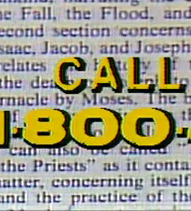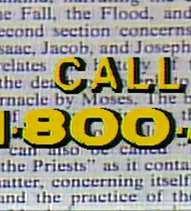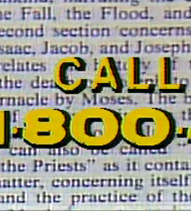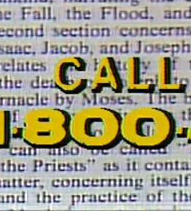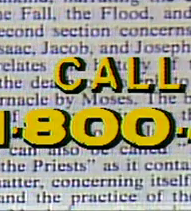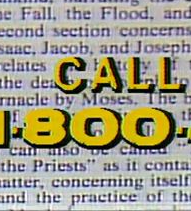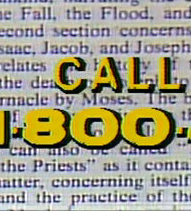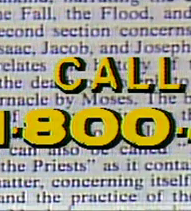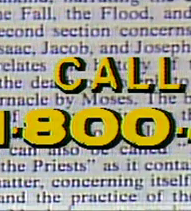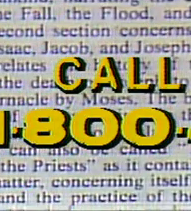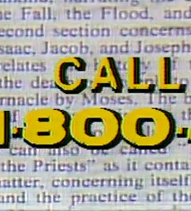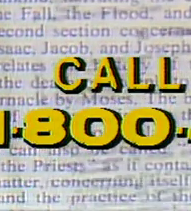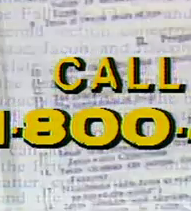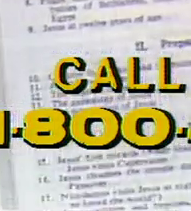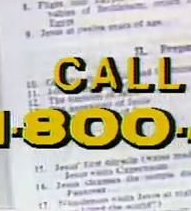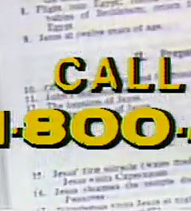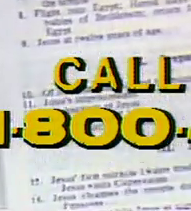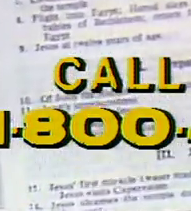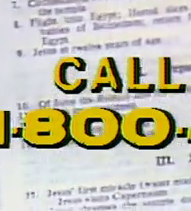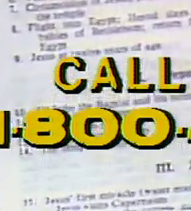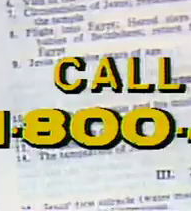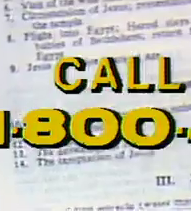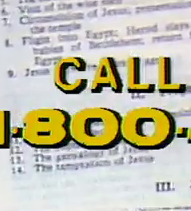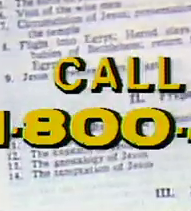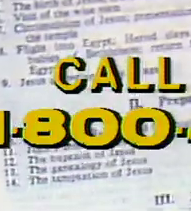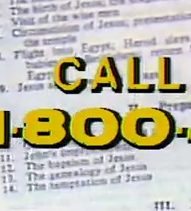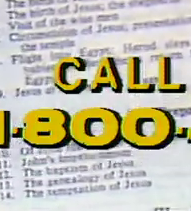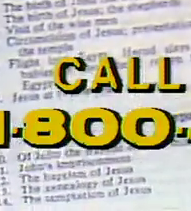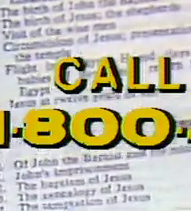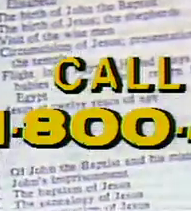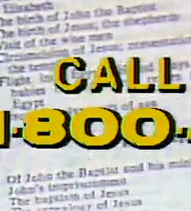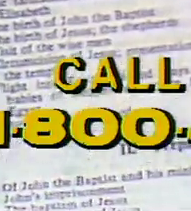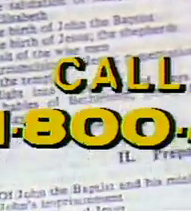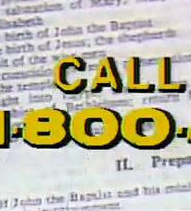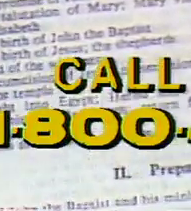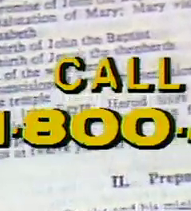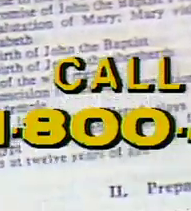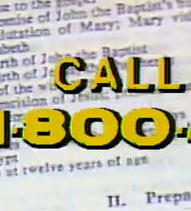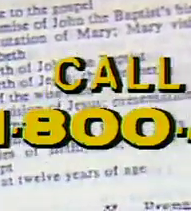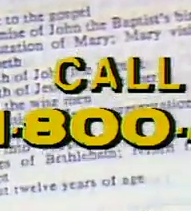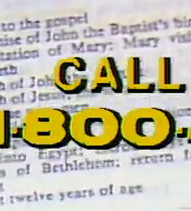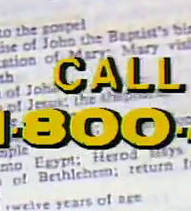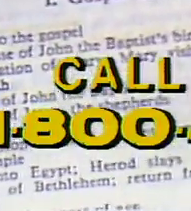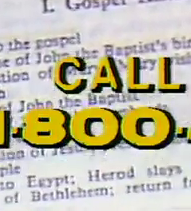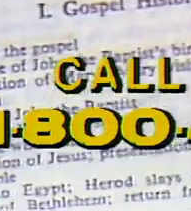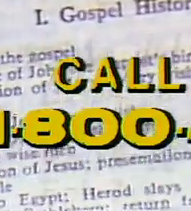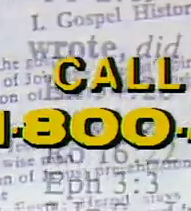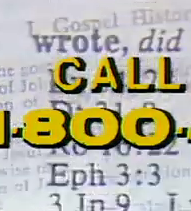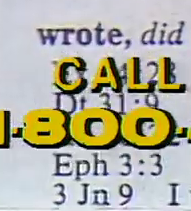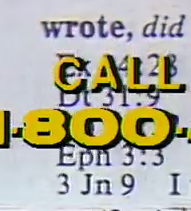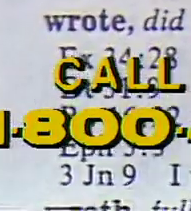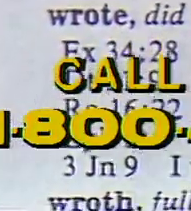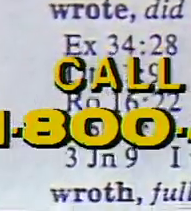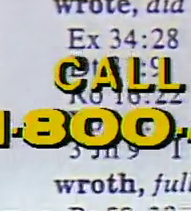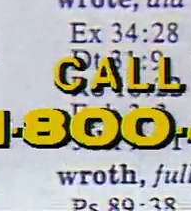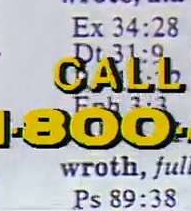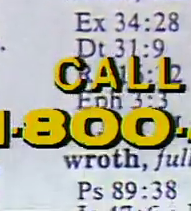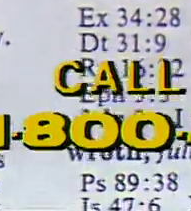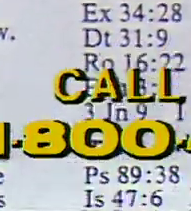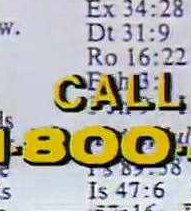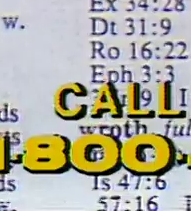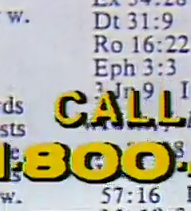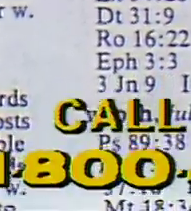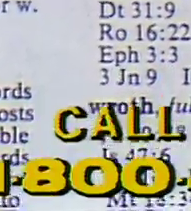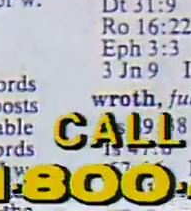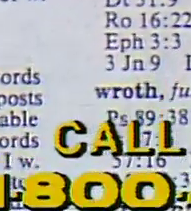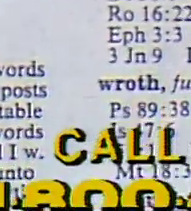of the Bible. The similarities between the Gospels are analyzed in a harmony of the four Gospels. The concordance